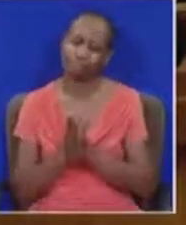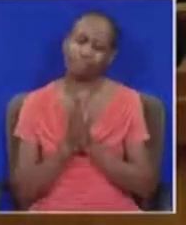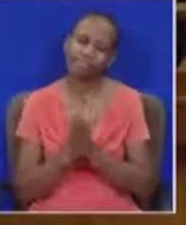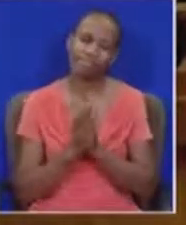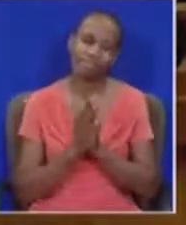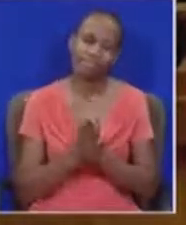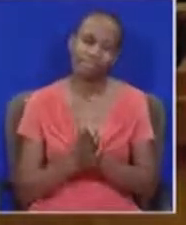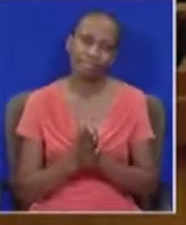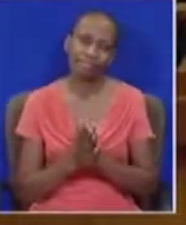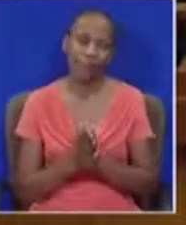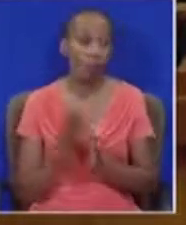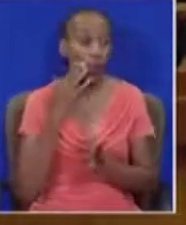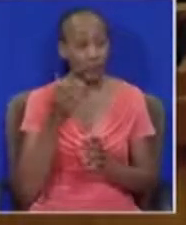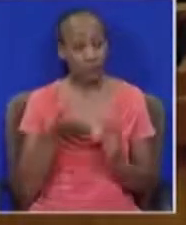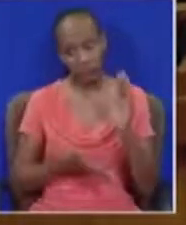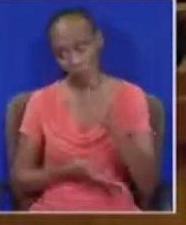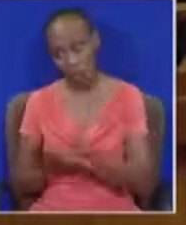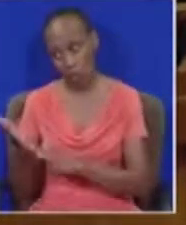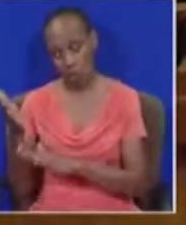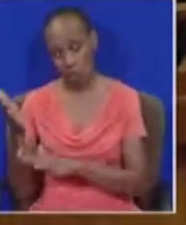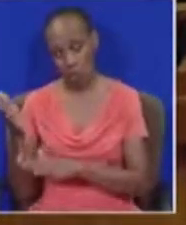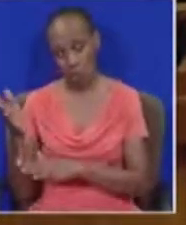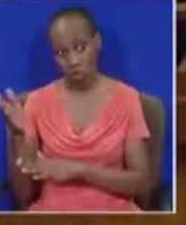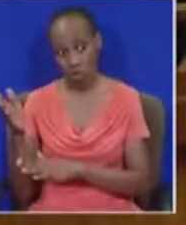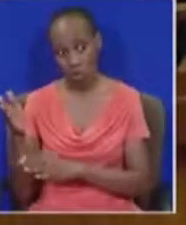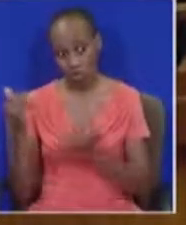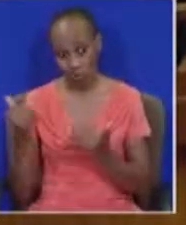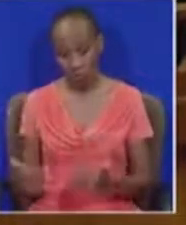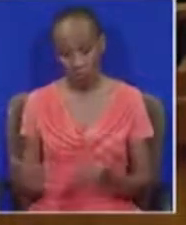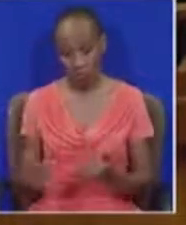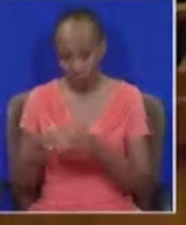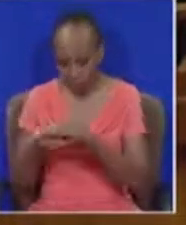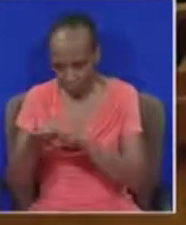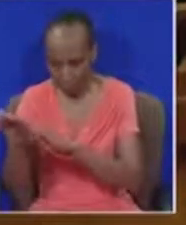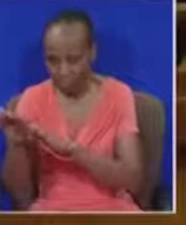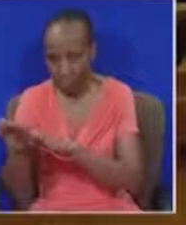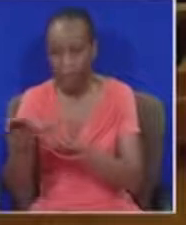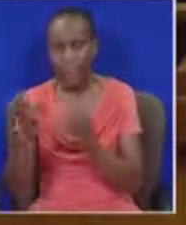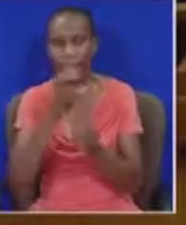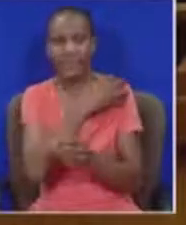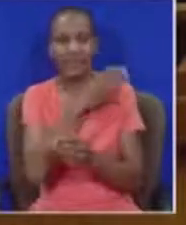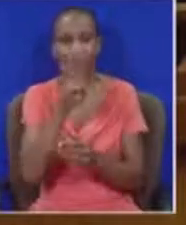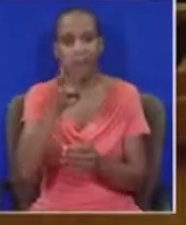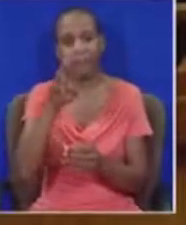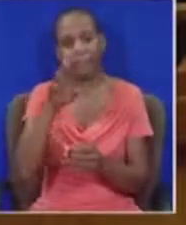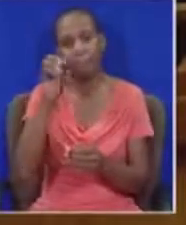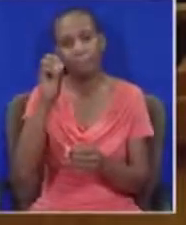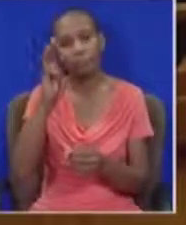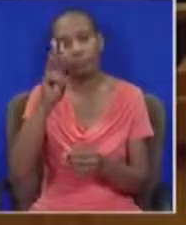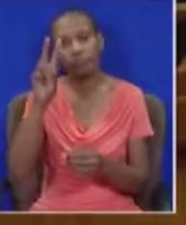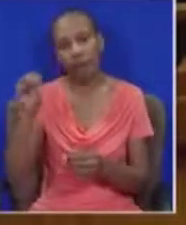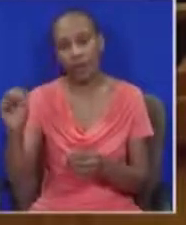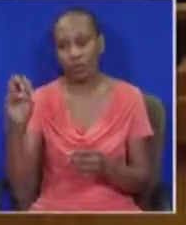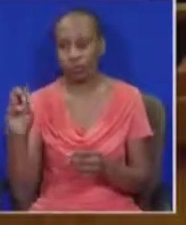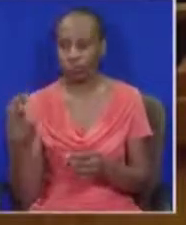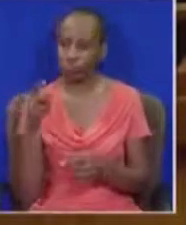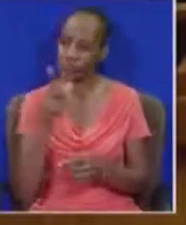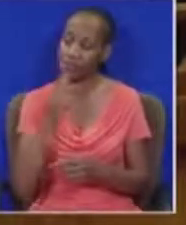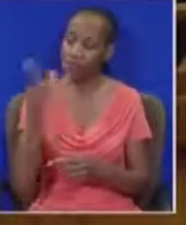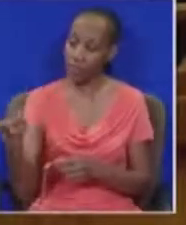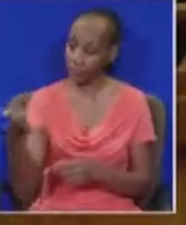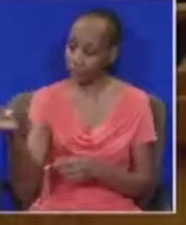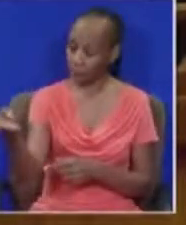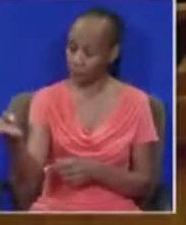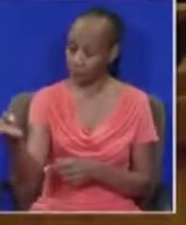leave this house today, walk straight into Minister Lynn Brown's office, and say the following eight words to her.